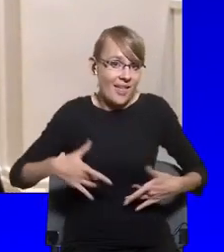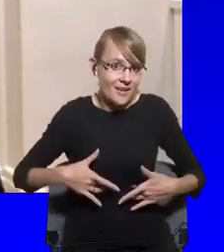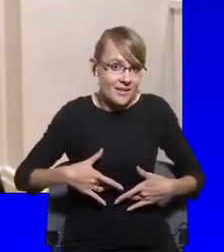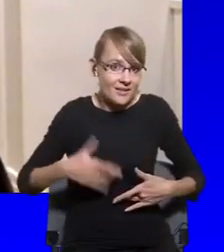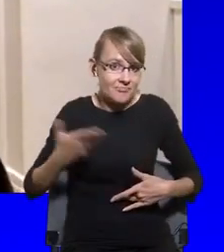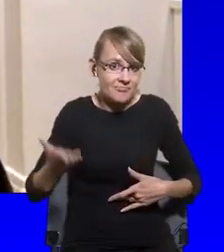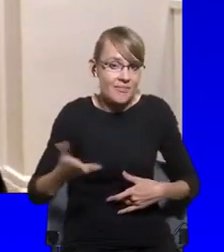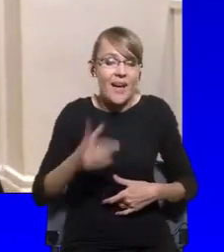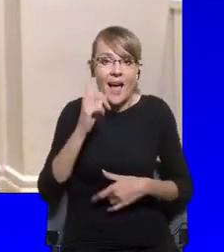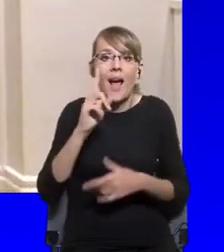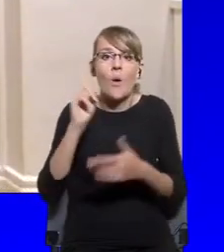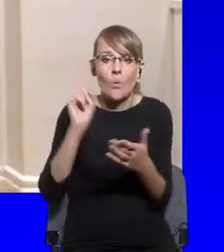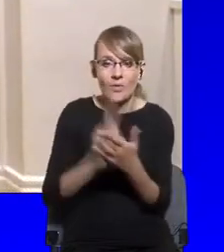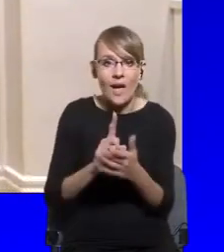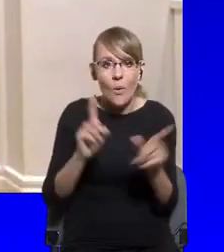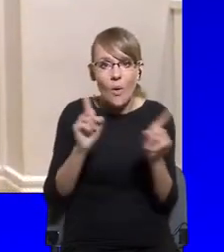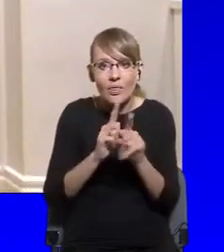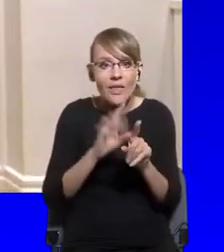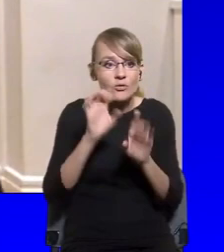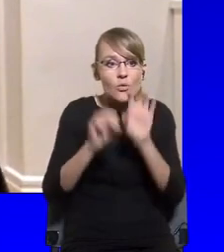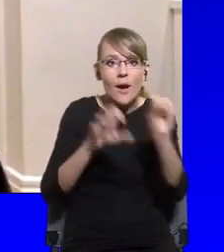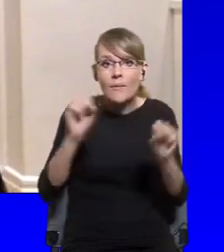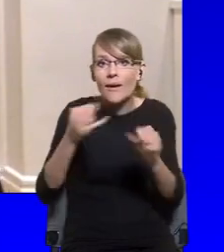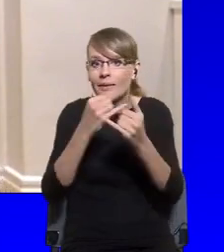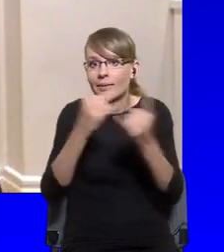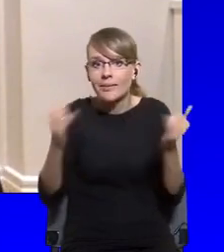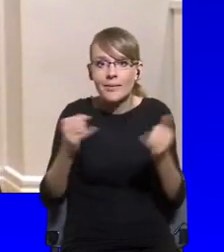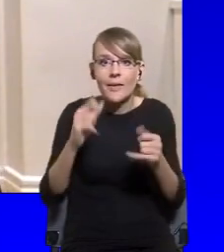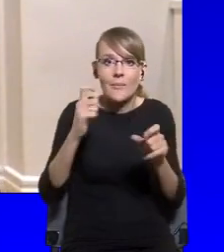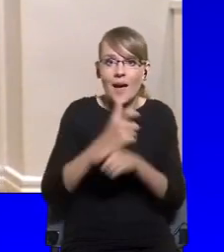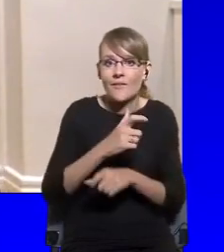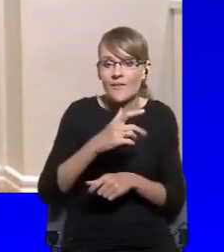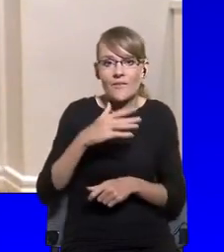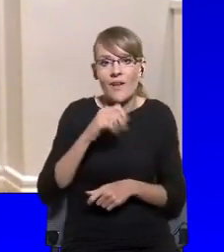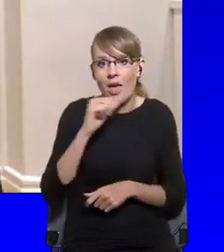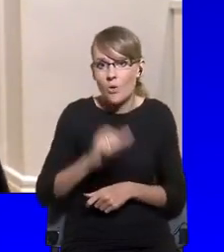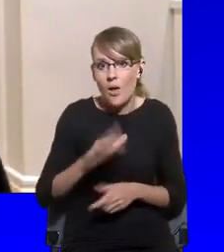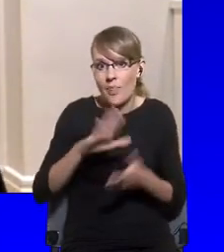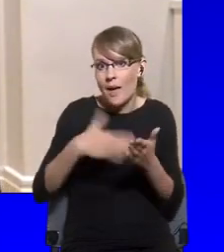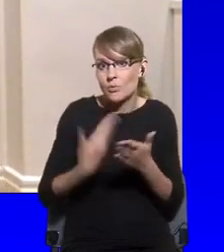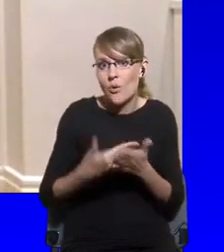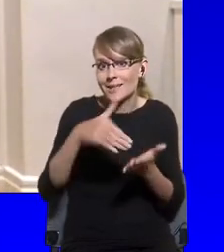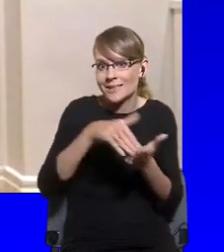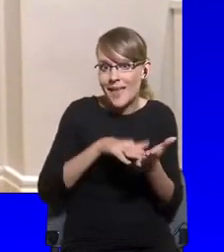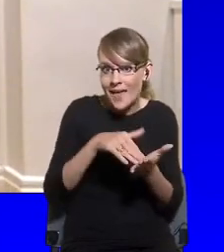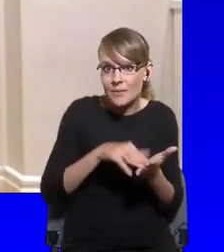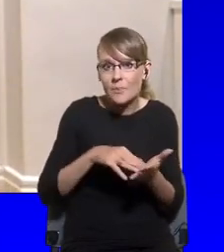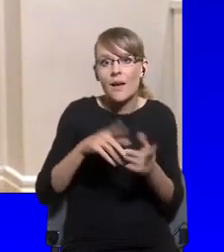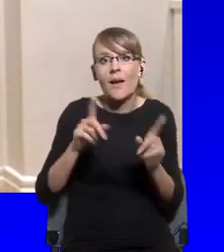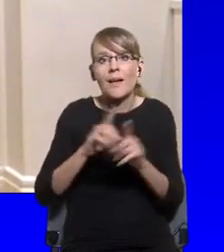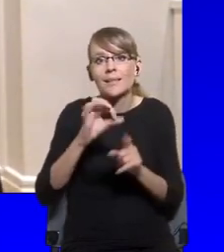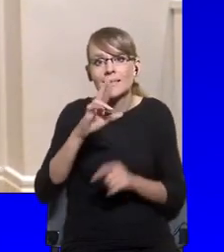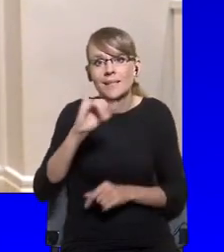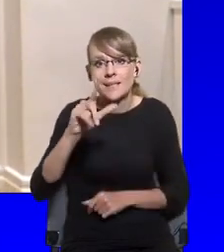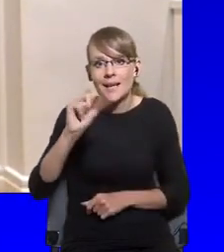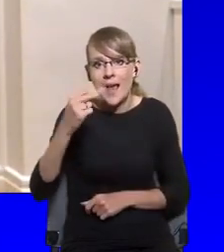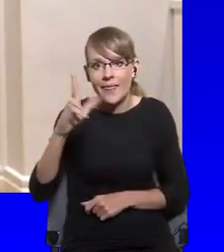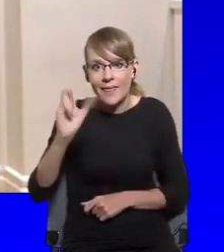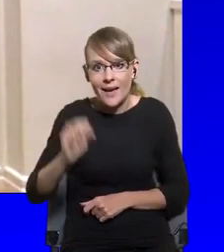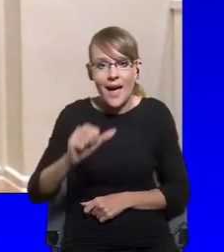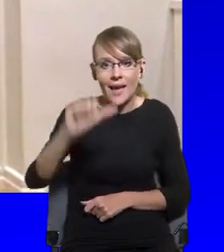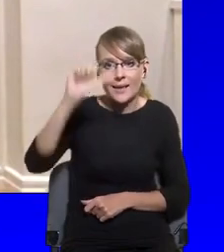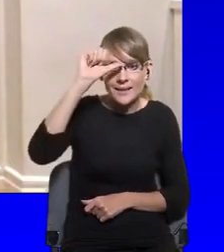in Europe, like Serbia. also many countries outside of Europe, Sri Lanka, India, El Salvador,